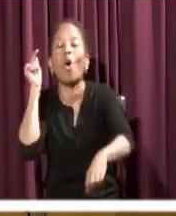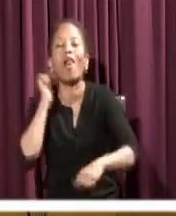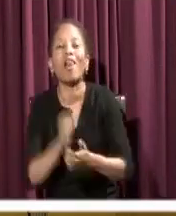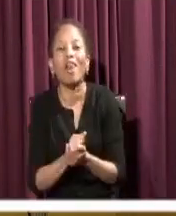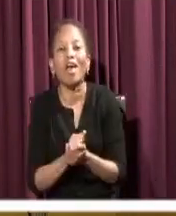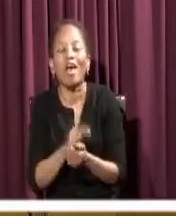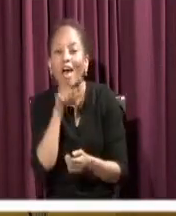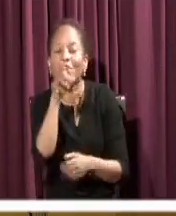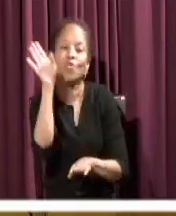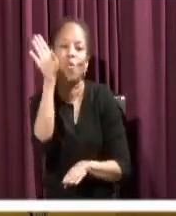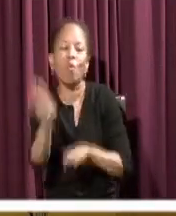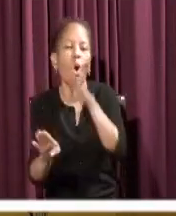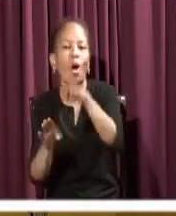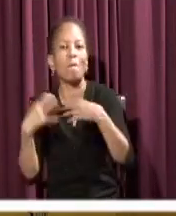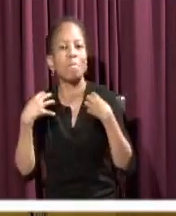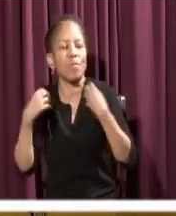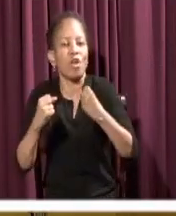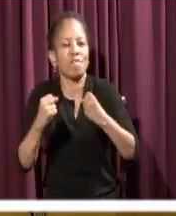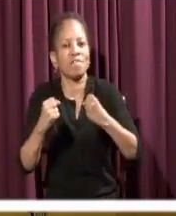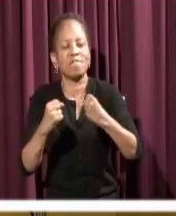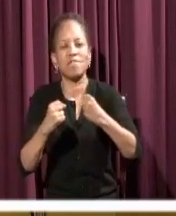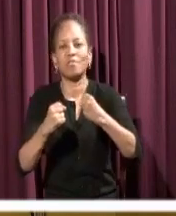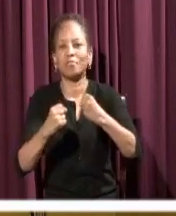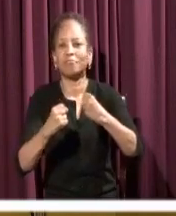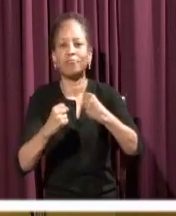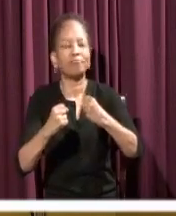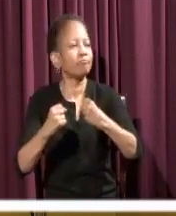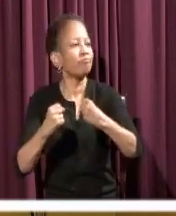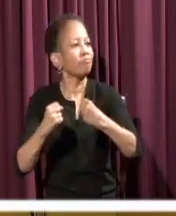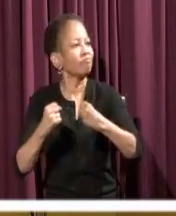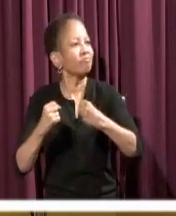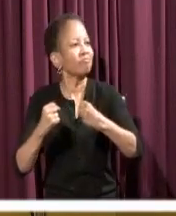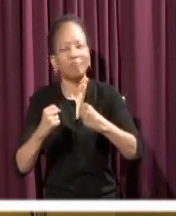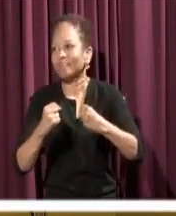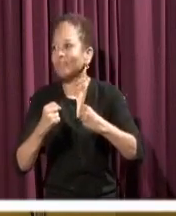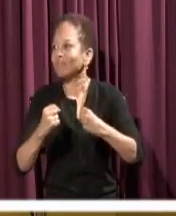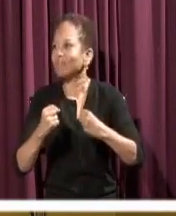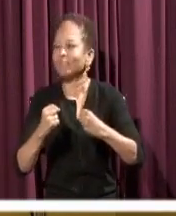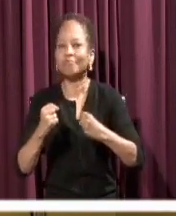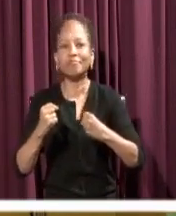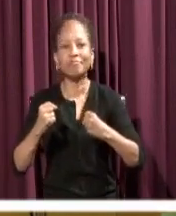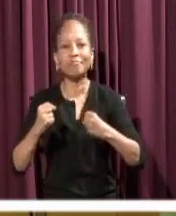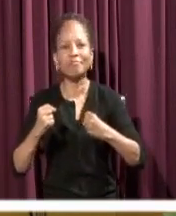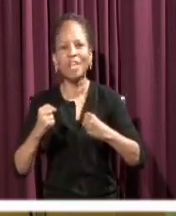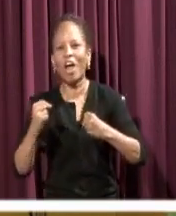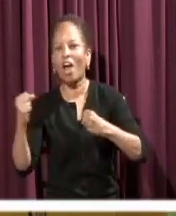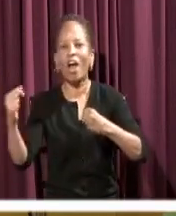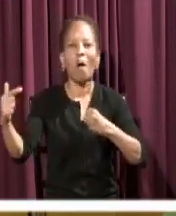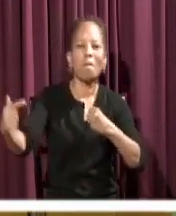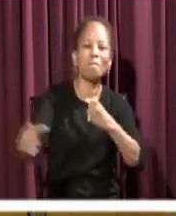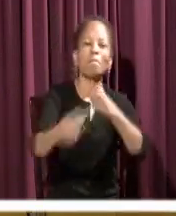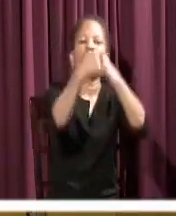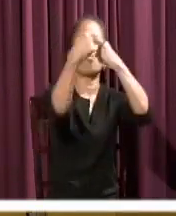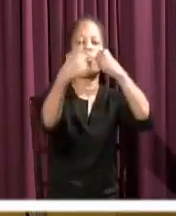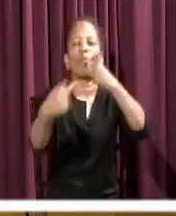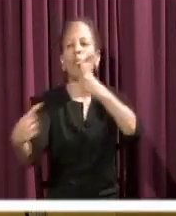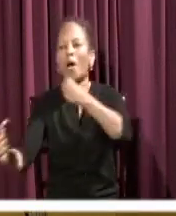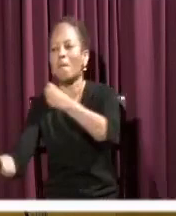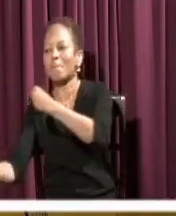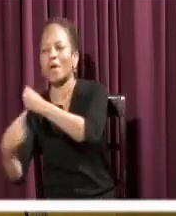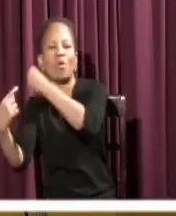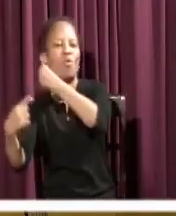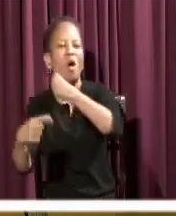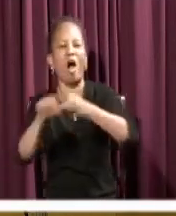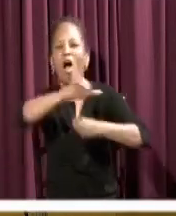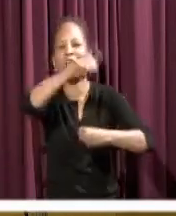him over that water. And whoever it is that is blowing the gale force of winds against you, if you